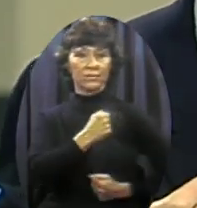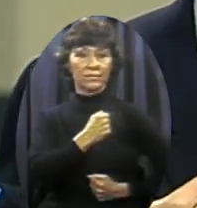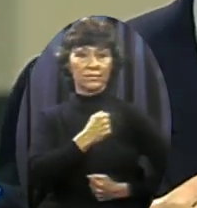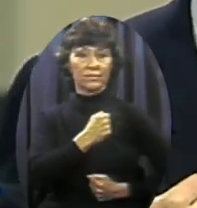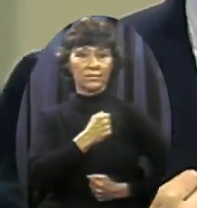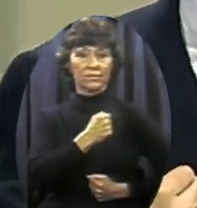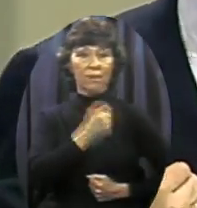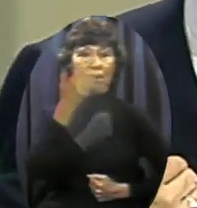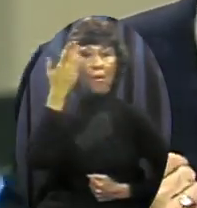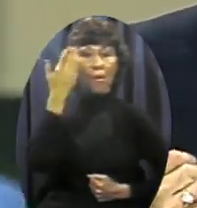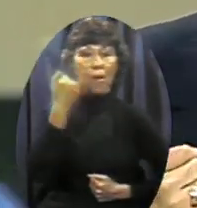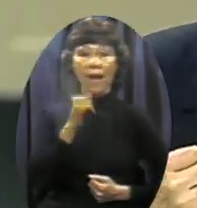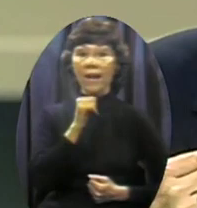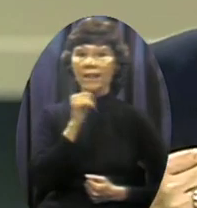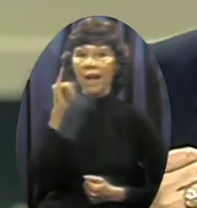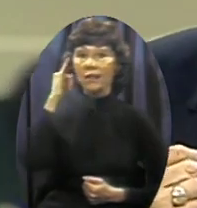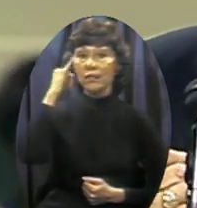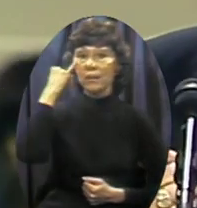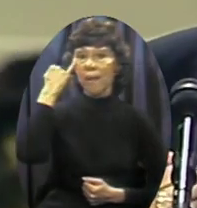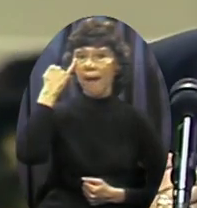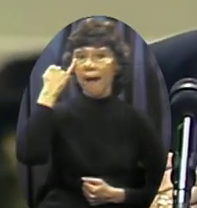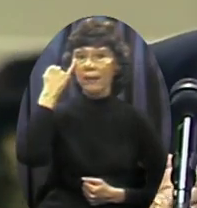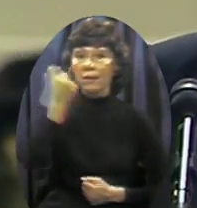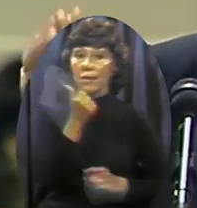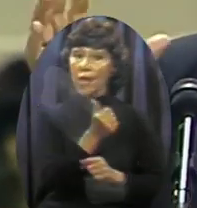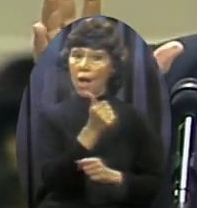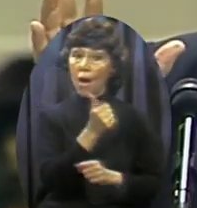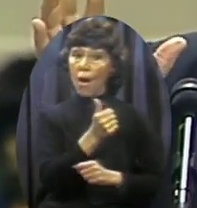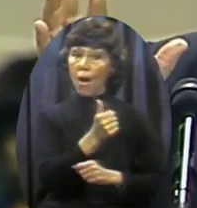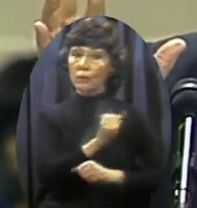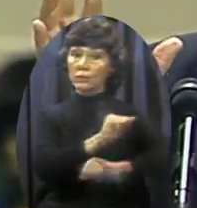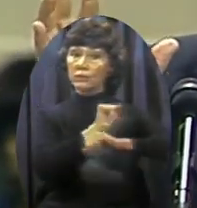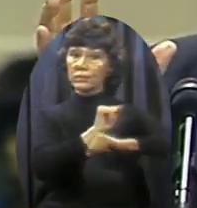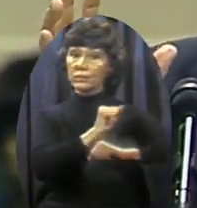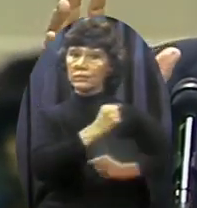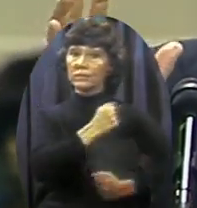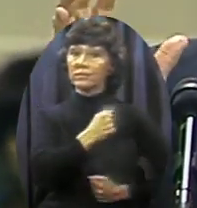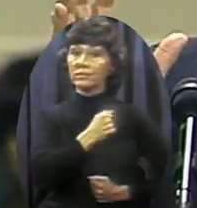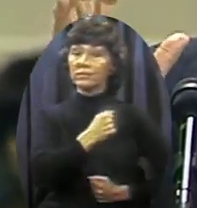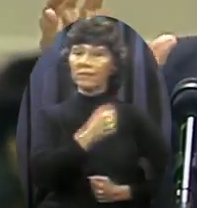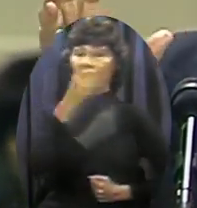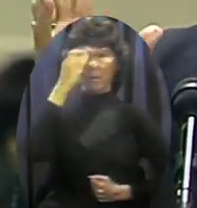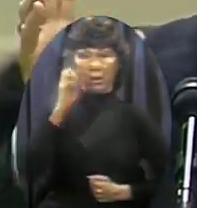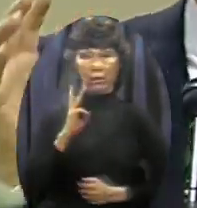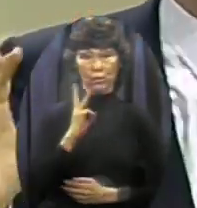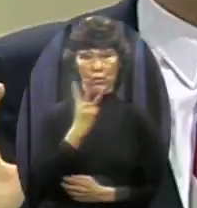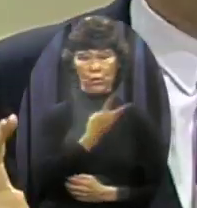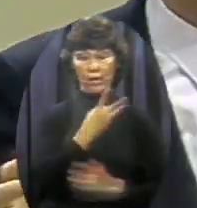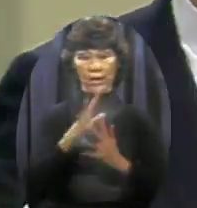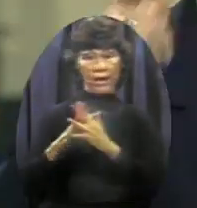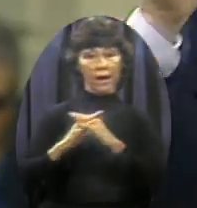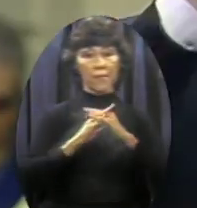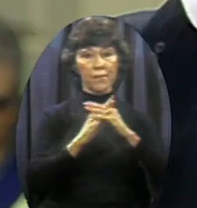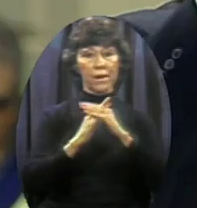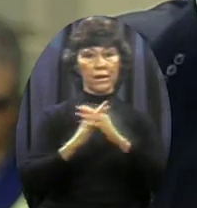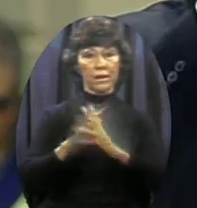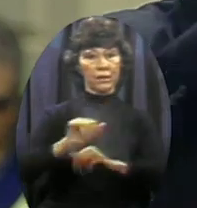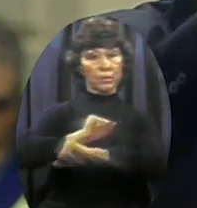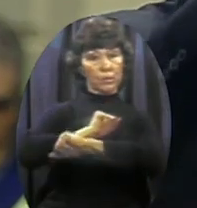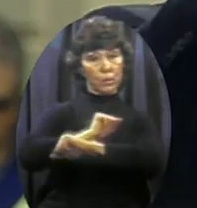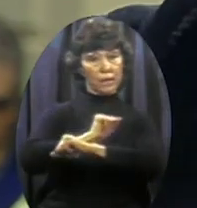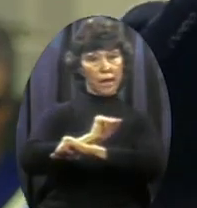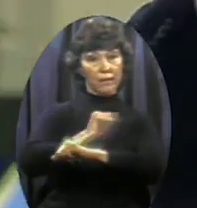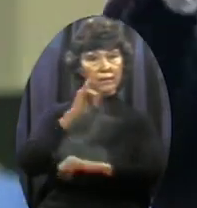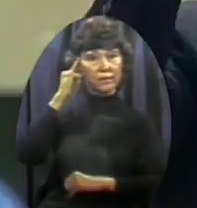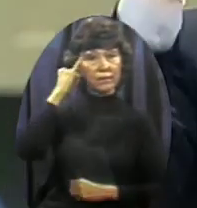them We spend our billions of dollars To wrap little Japan up in our protective shield So they can